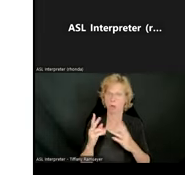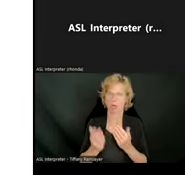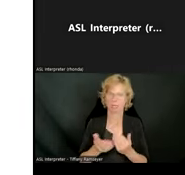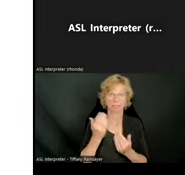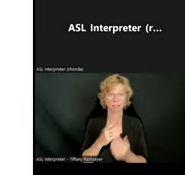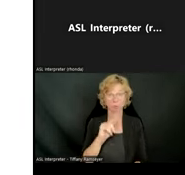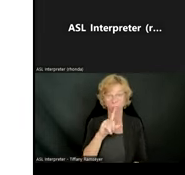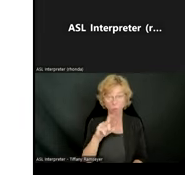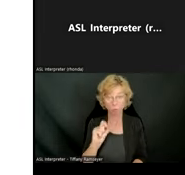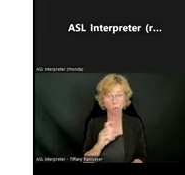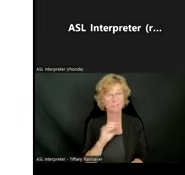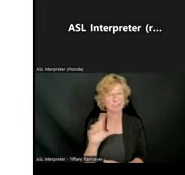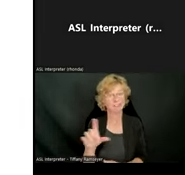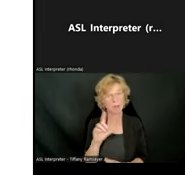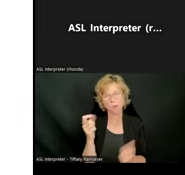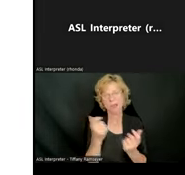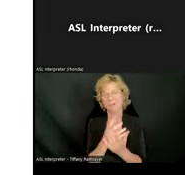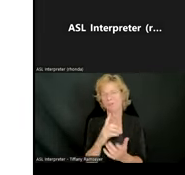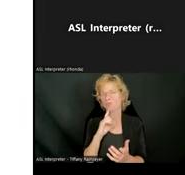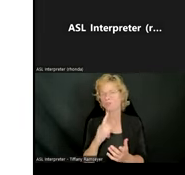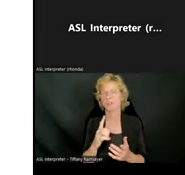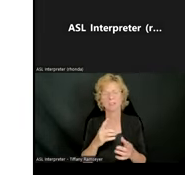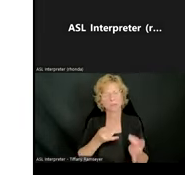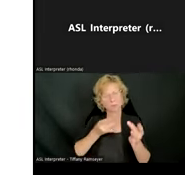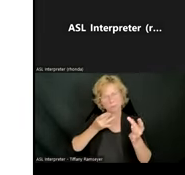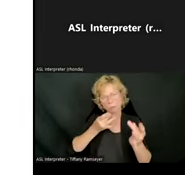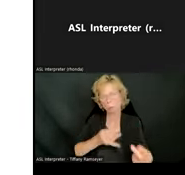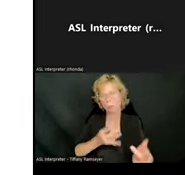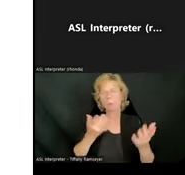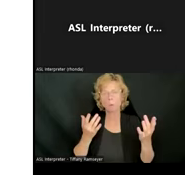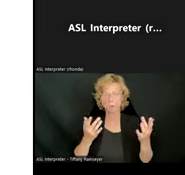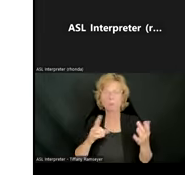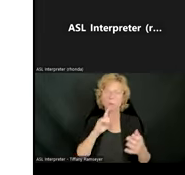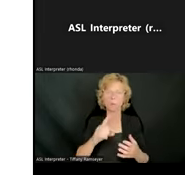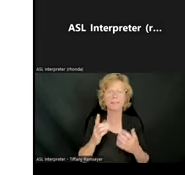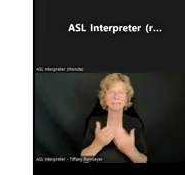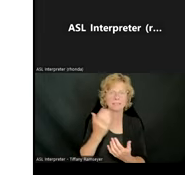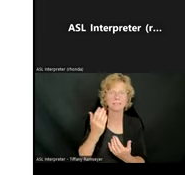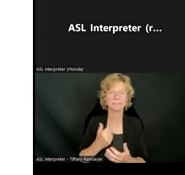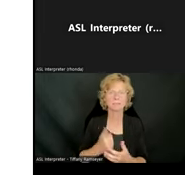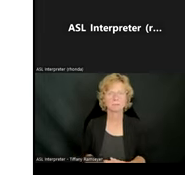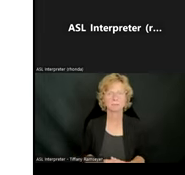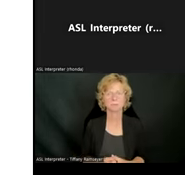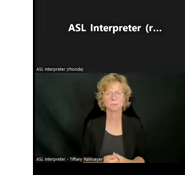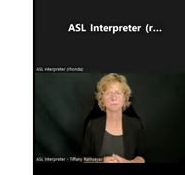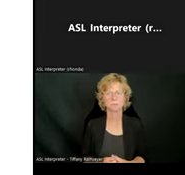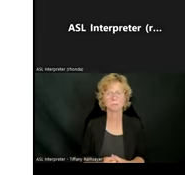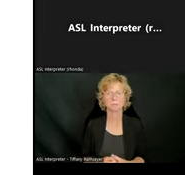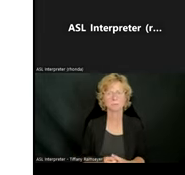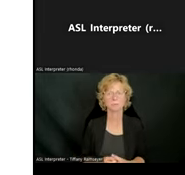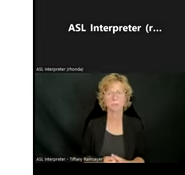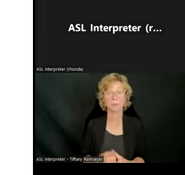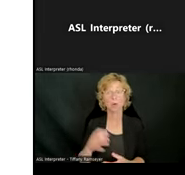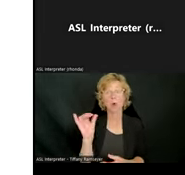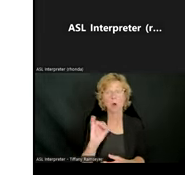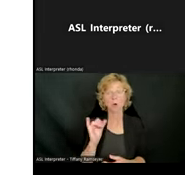their library, everything is just really streamlined and it makes it really easy. The other thing I would say is that for this on the student